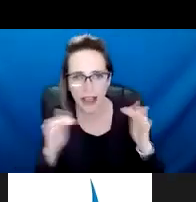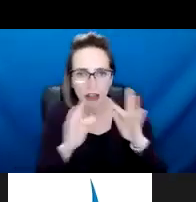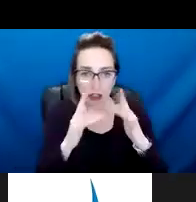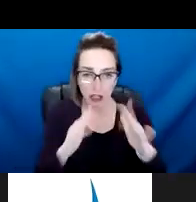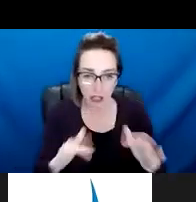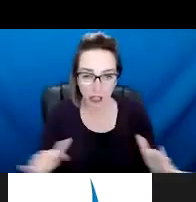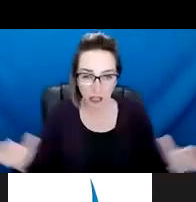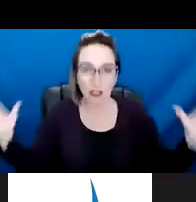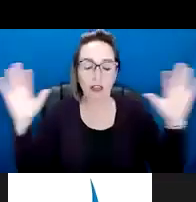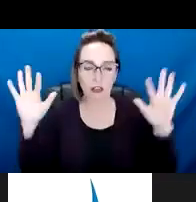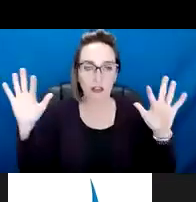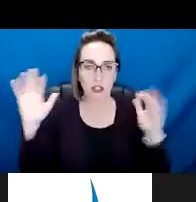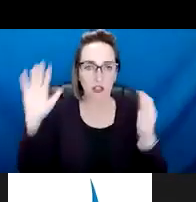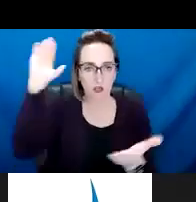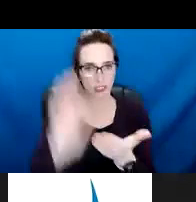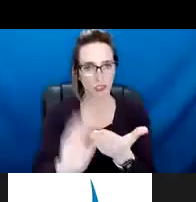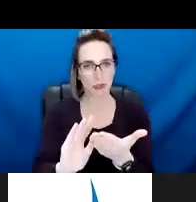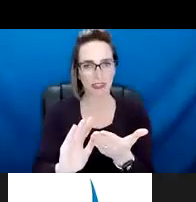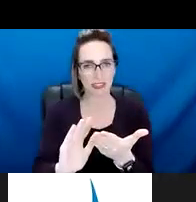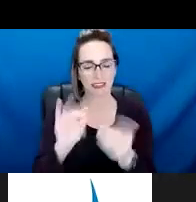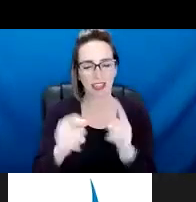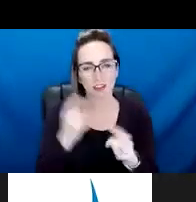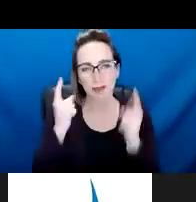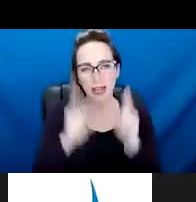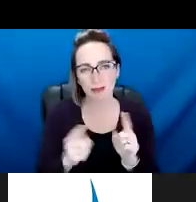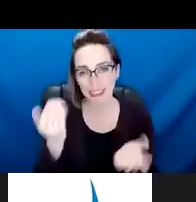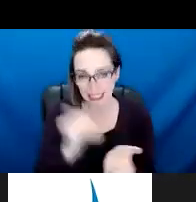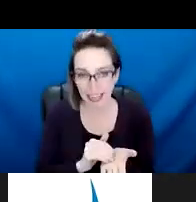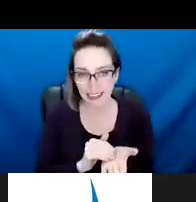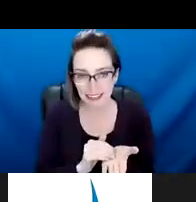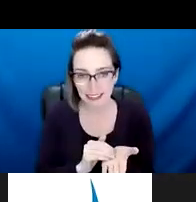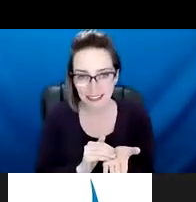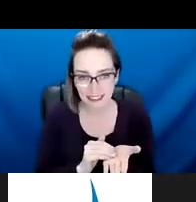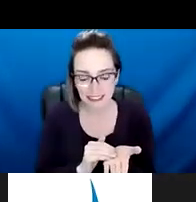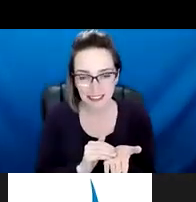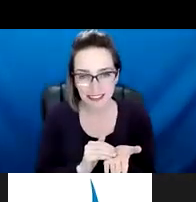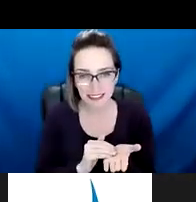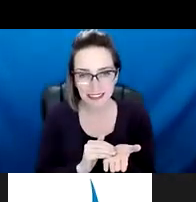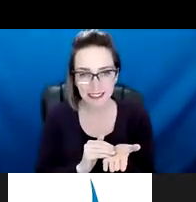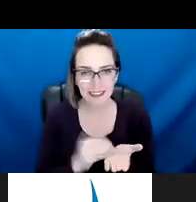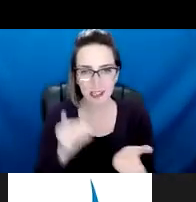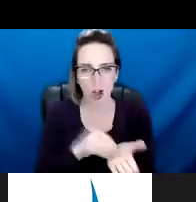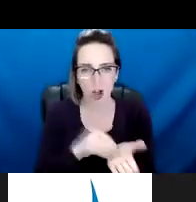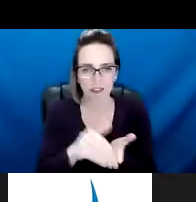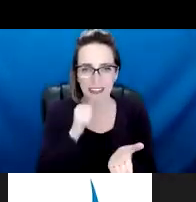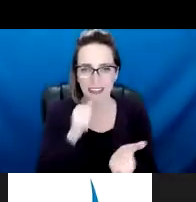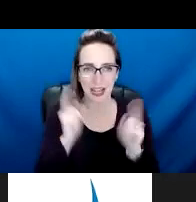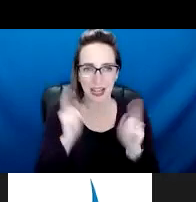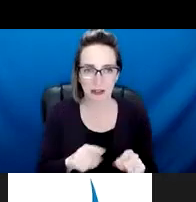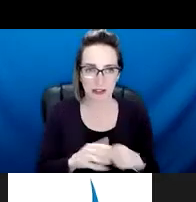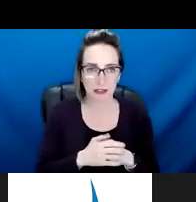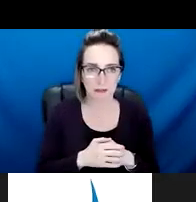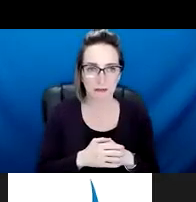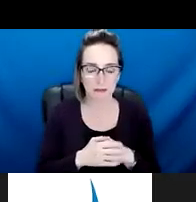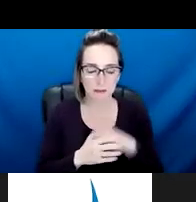point where they are a victim of violence and also wanting again to mitigate that retaliatory violence. We know that hurt people often hurt